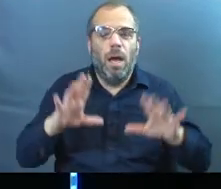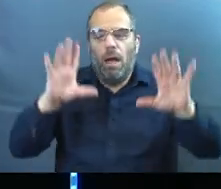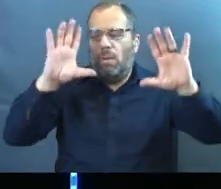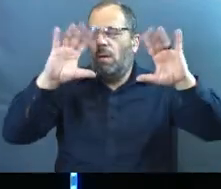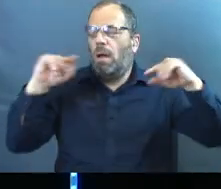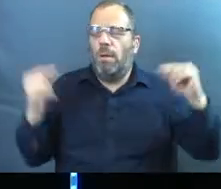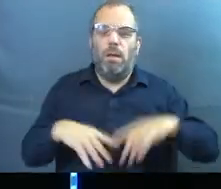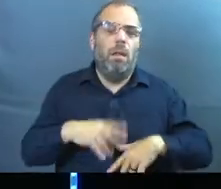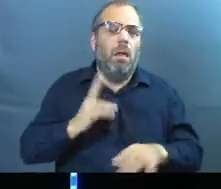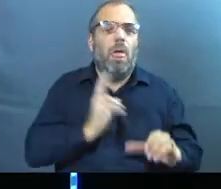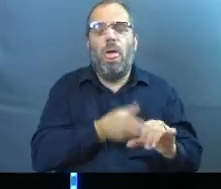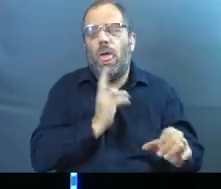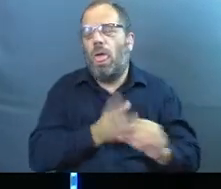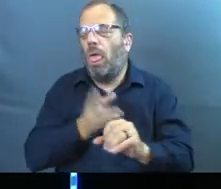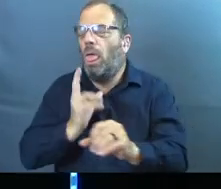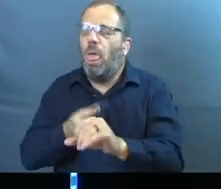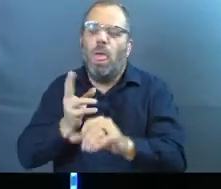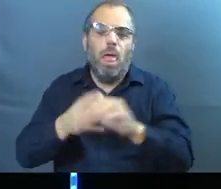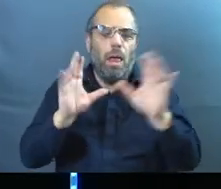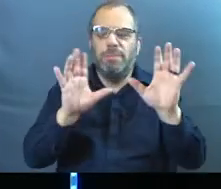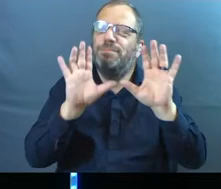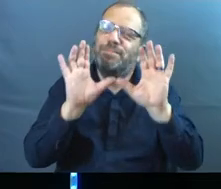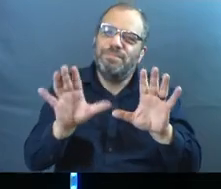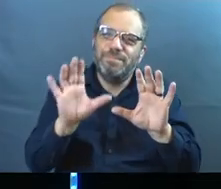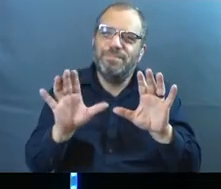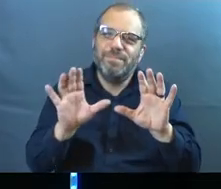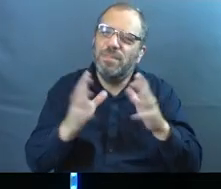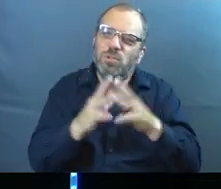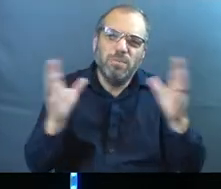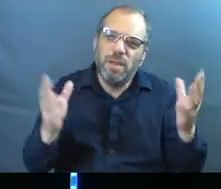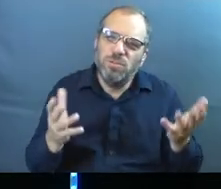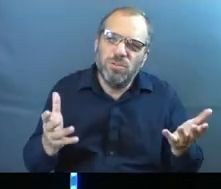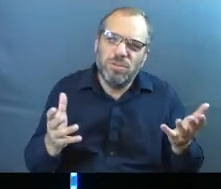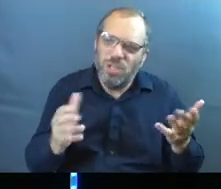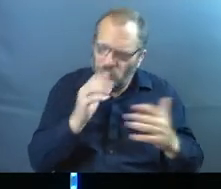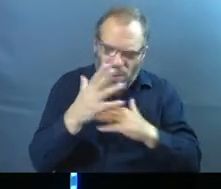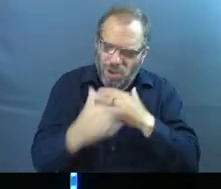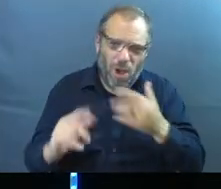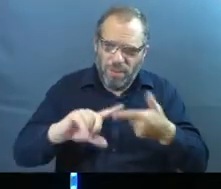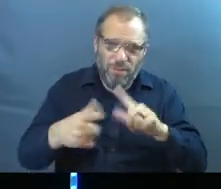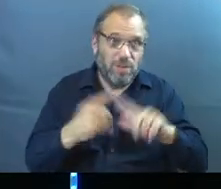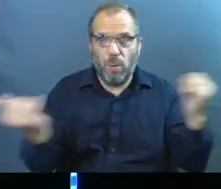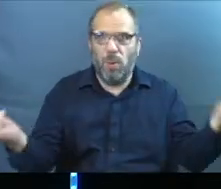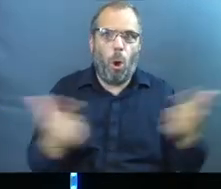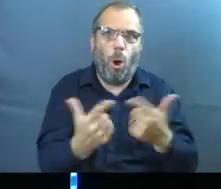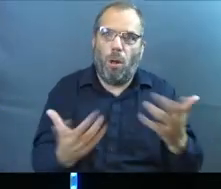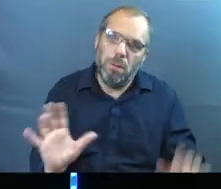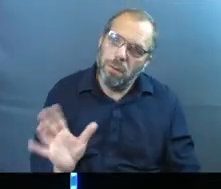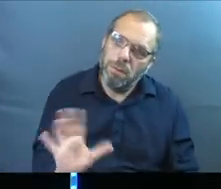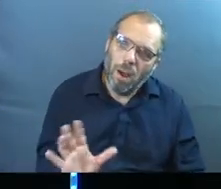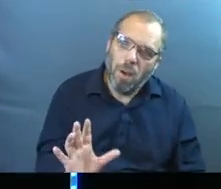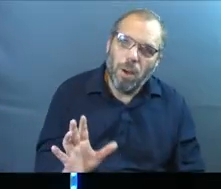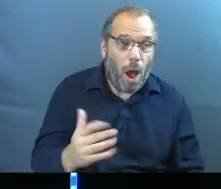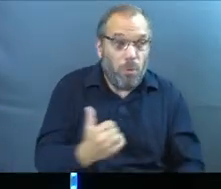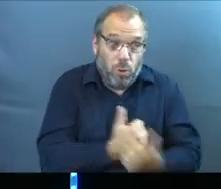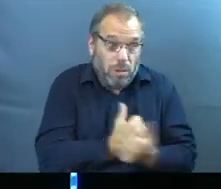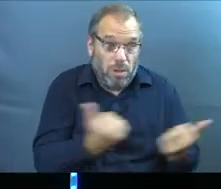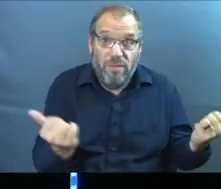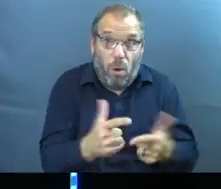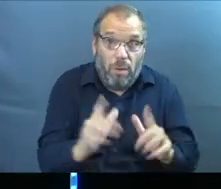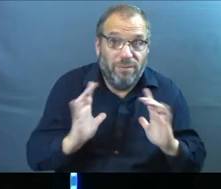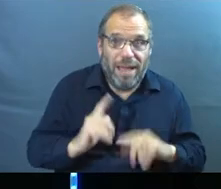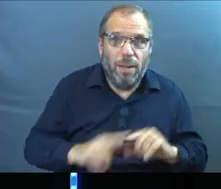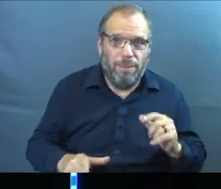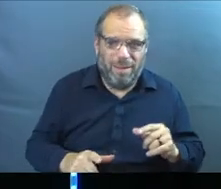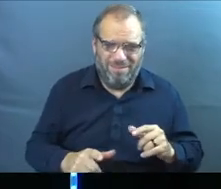that place of like, I'm hurt, man. I just can't, it's too much. You weren't called to be friends with everybody. You can love everyone,